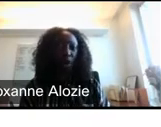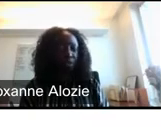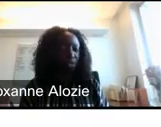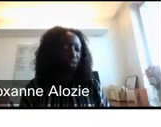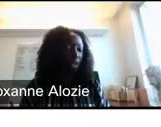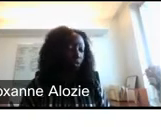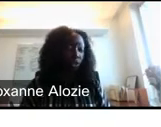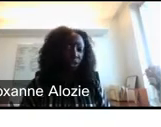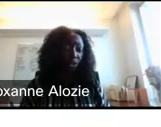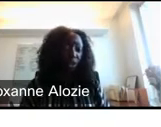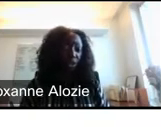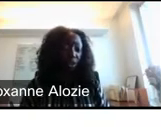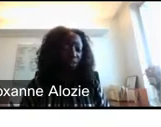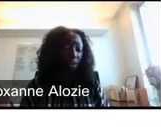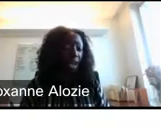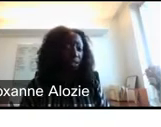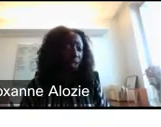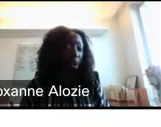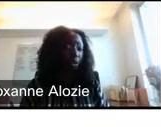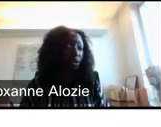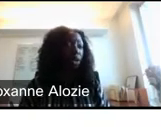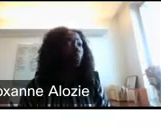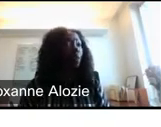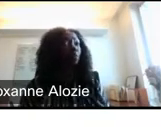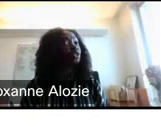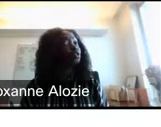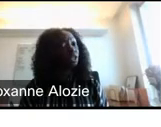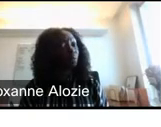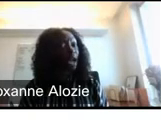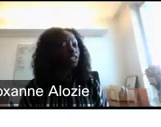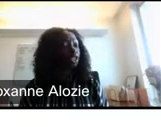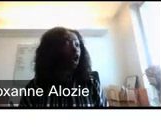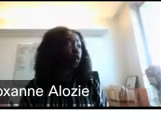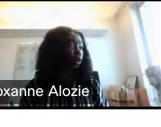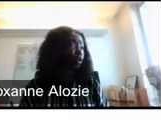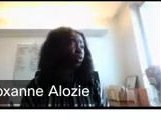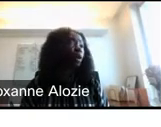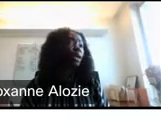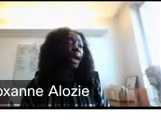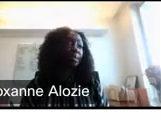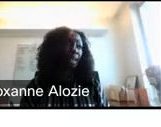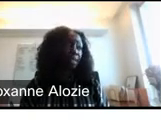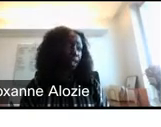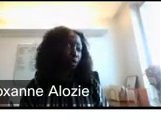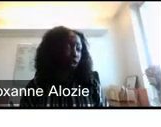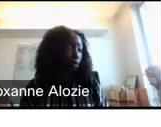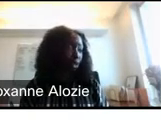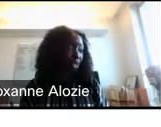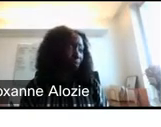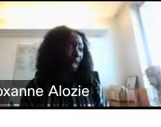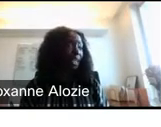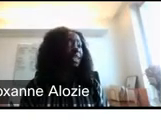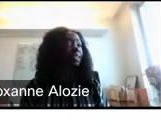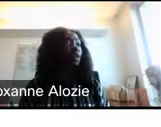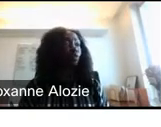investment officers like the one you're going to hear from now, Dia Martin, may prescreen a project, talk with you, kind of get a sense for what your